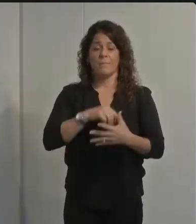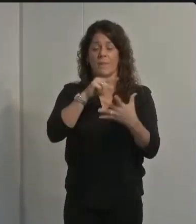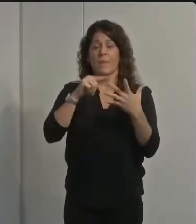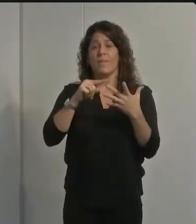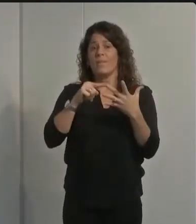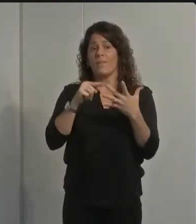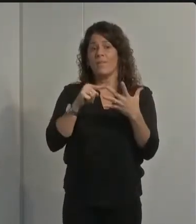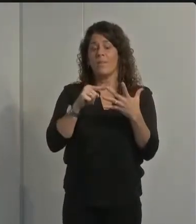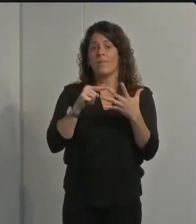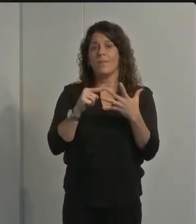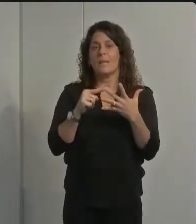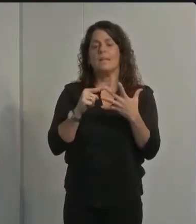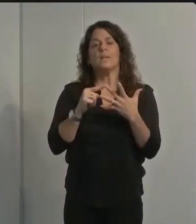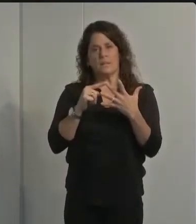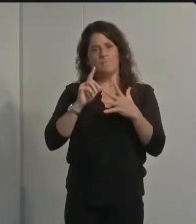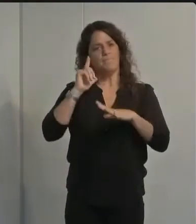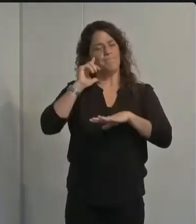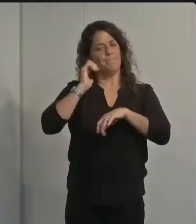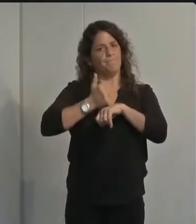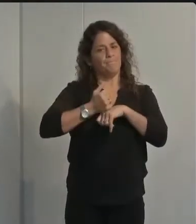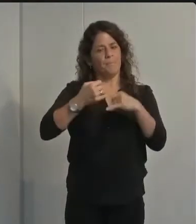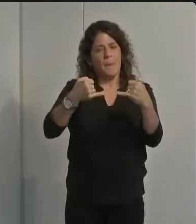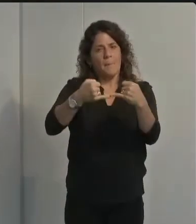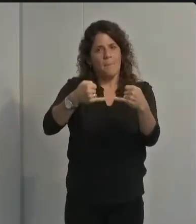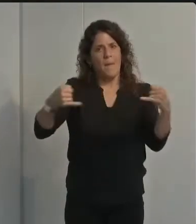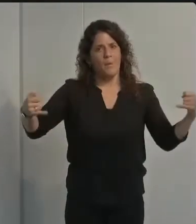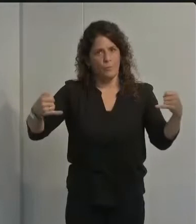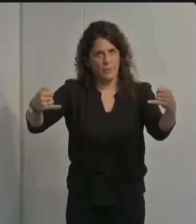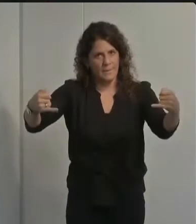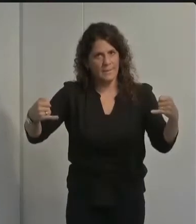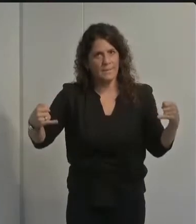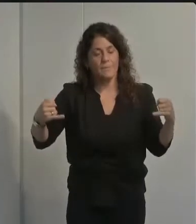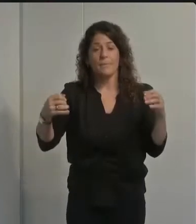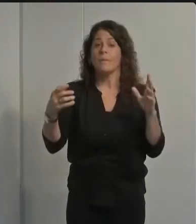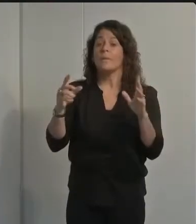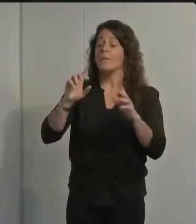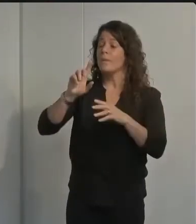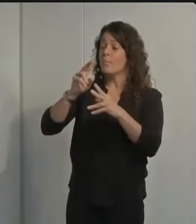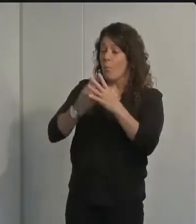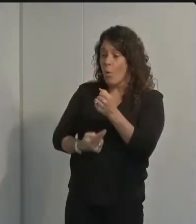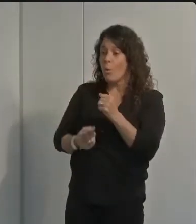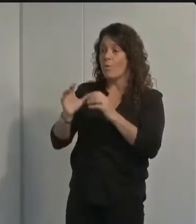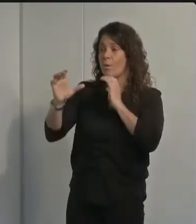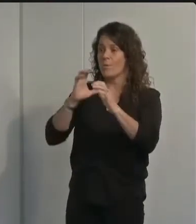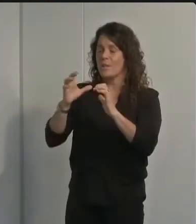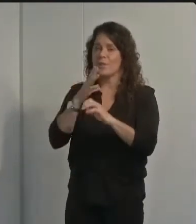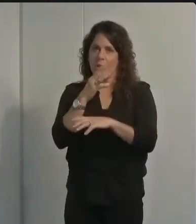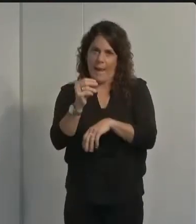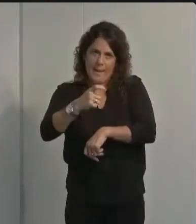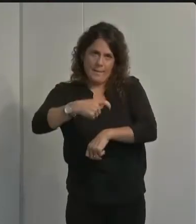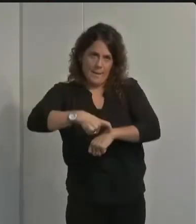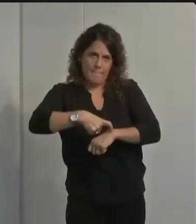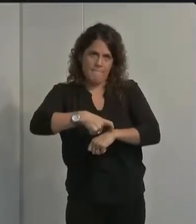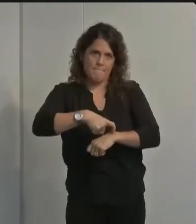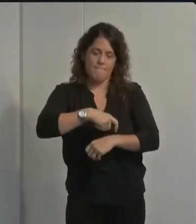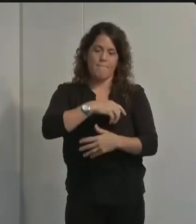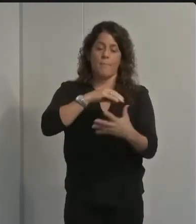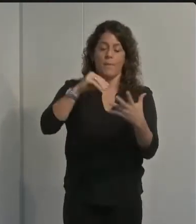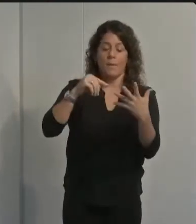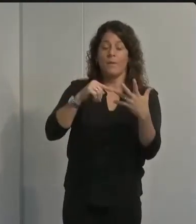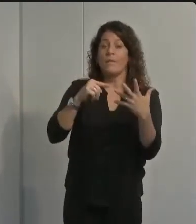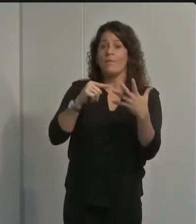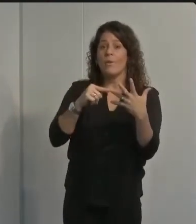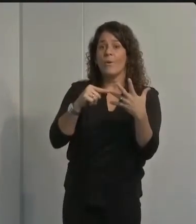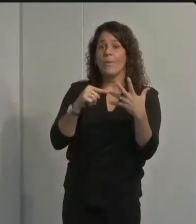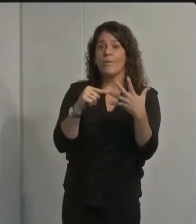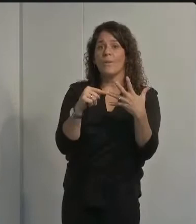set boundaries both in conversations and with your time the fourth break the habit